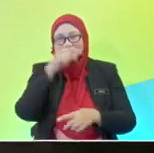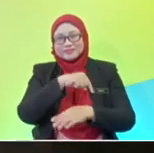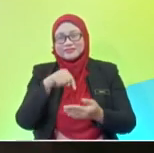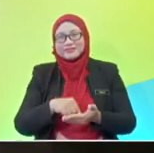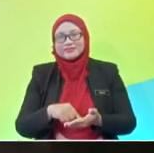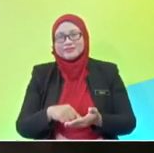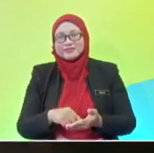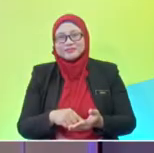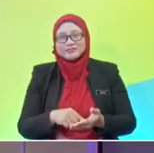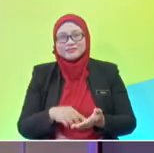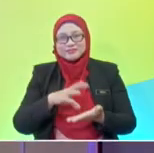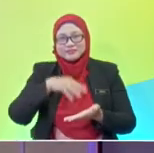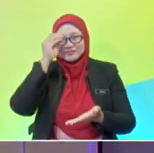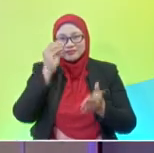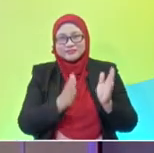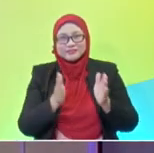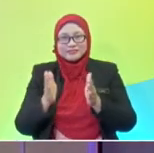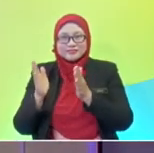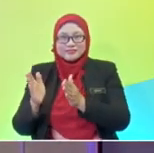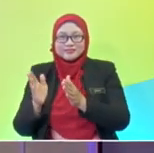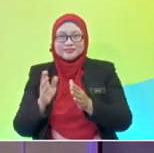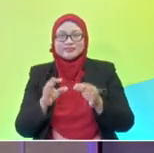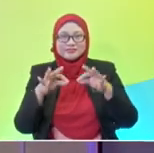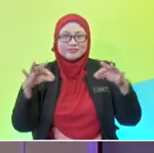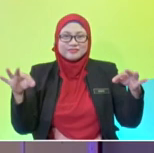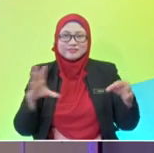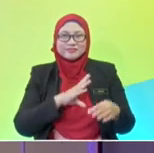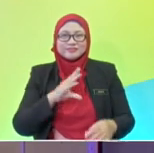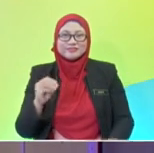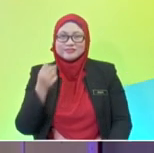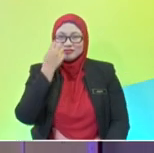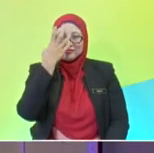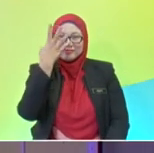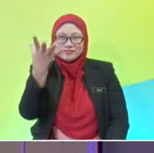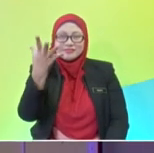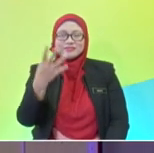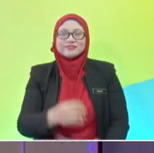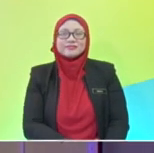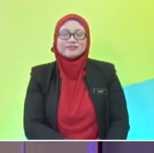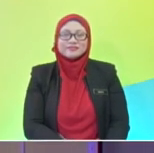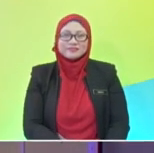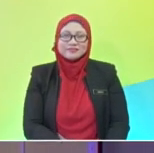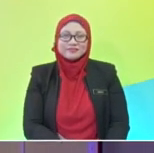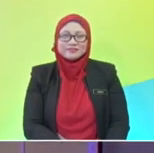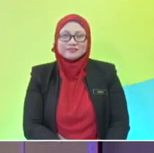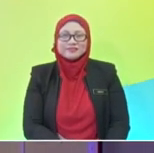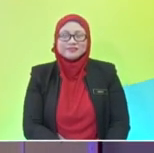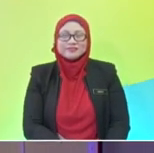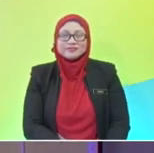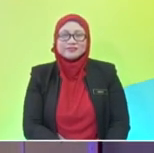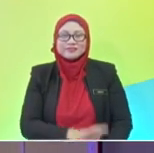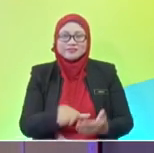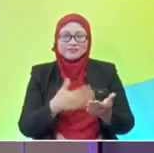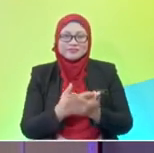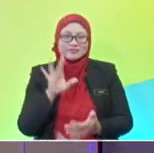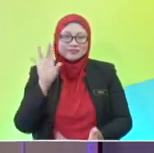to construct sentences and describing people, nouns, and also we have recap our eight planet in the